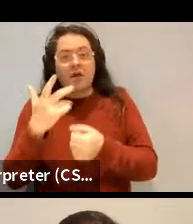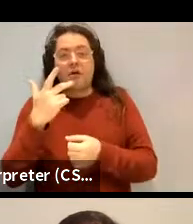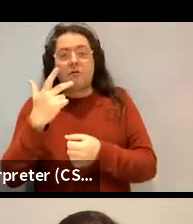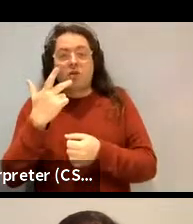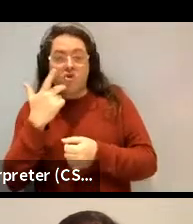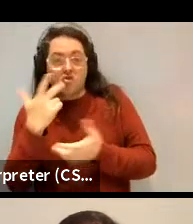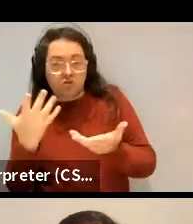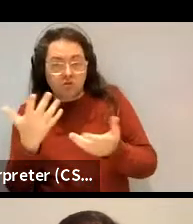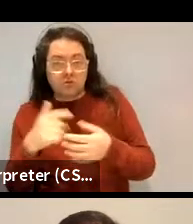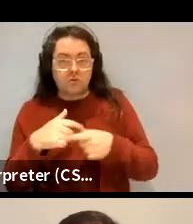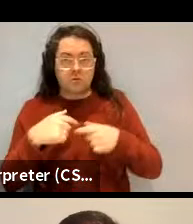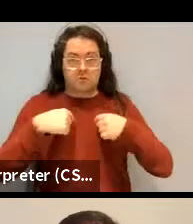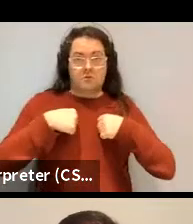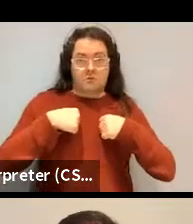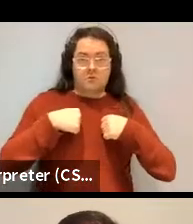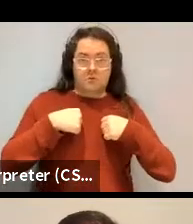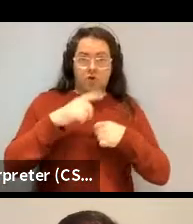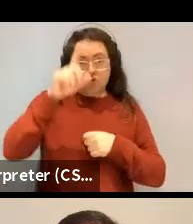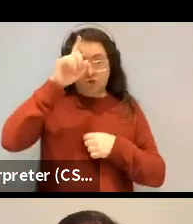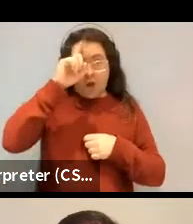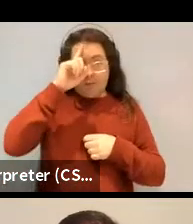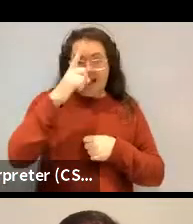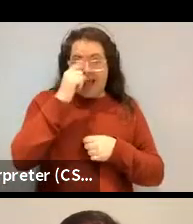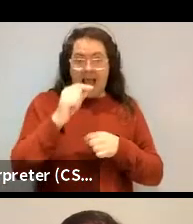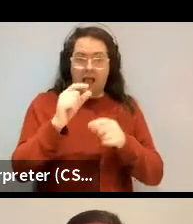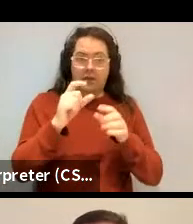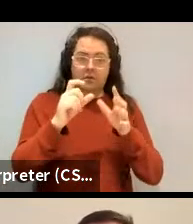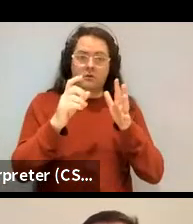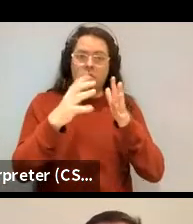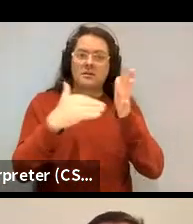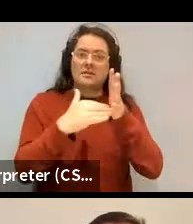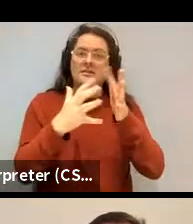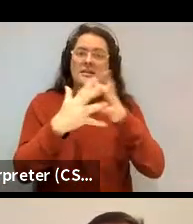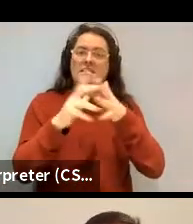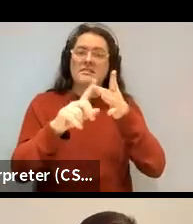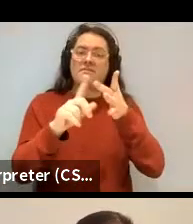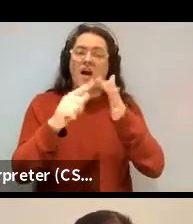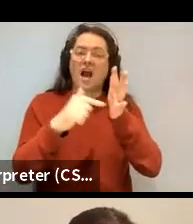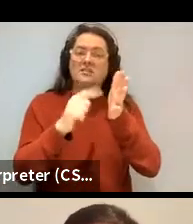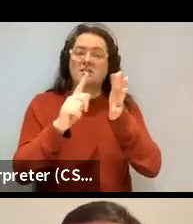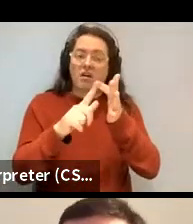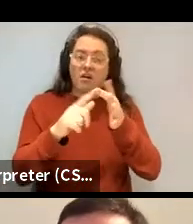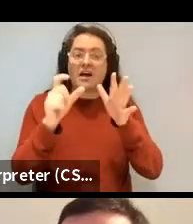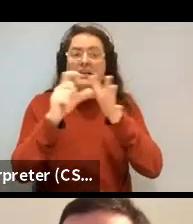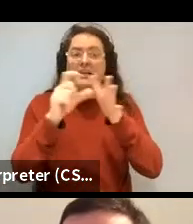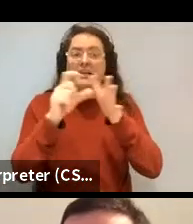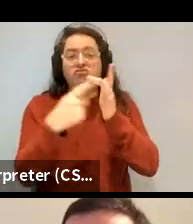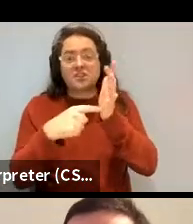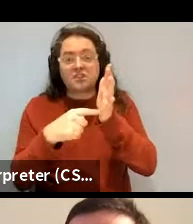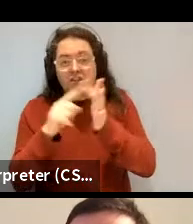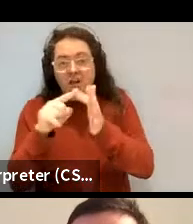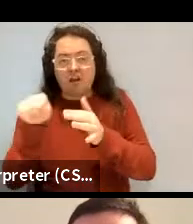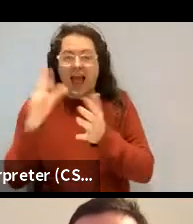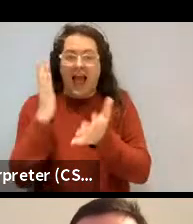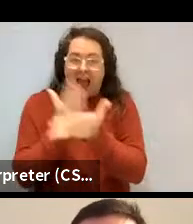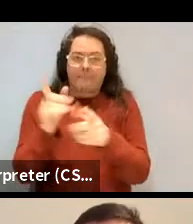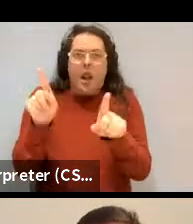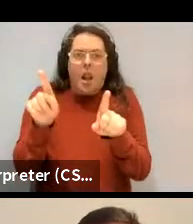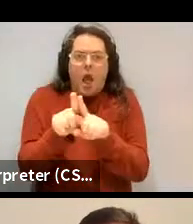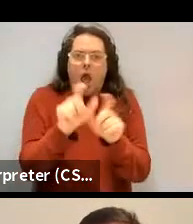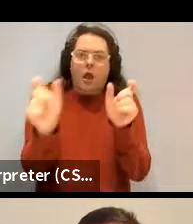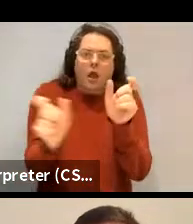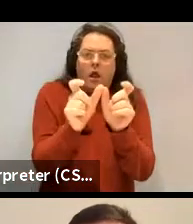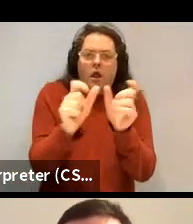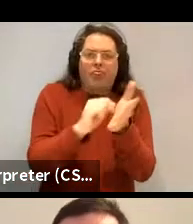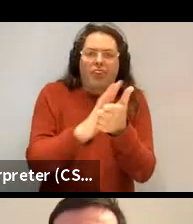Zweiter, Zweiter, Dritter. So Zweiter is like tooth. It's kind of really, So the old, I think in